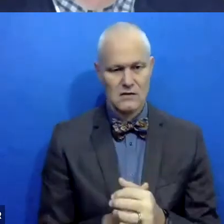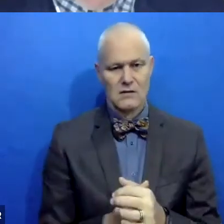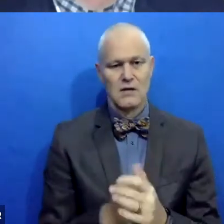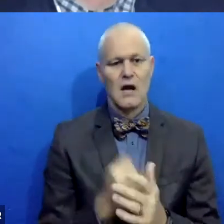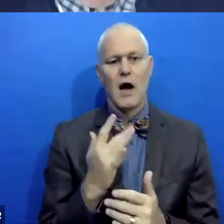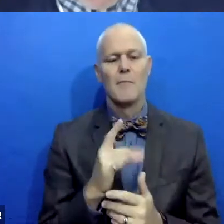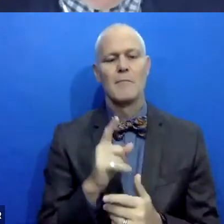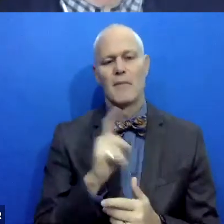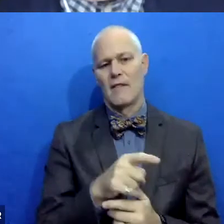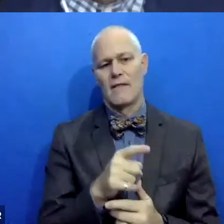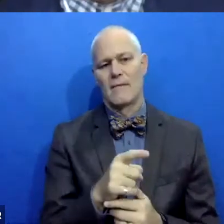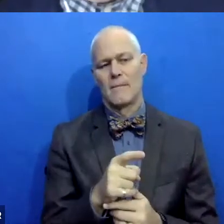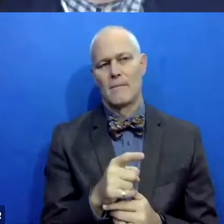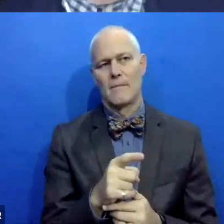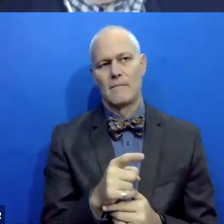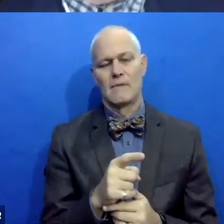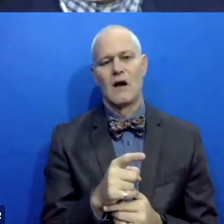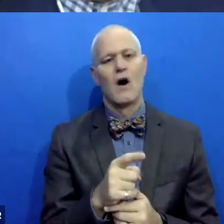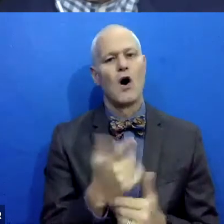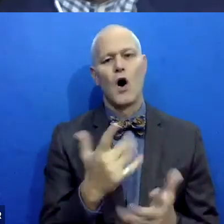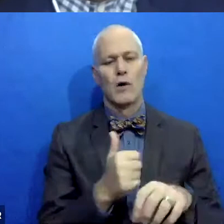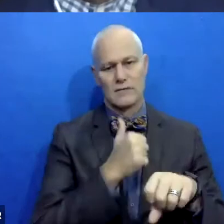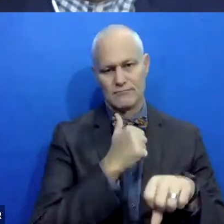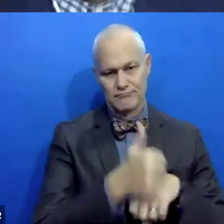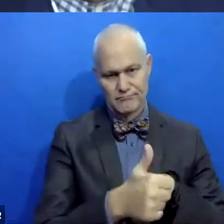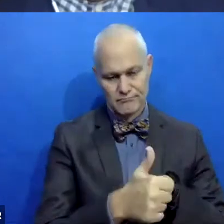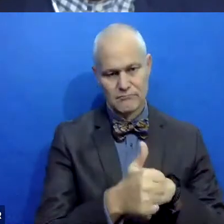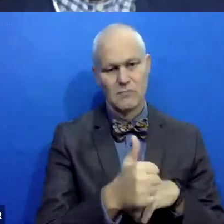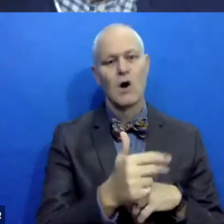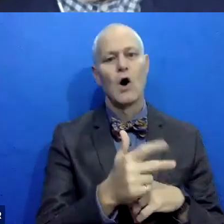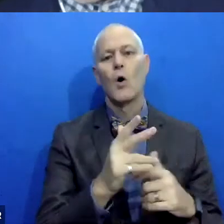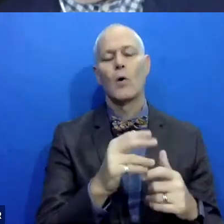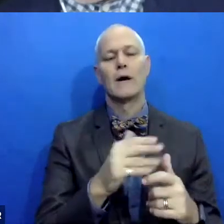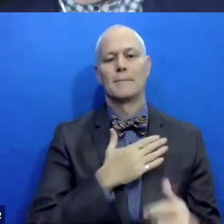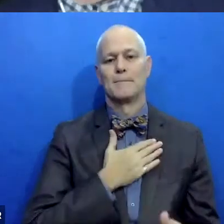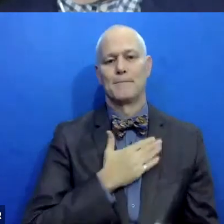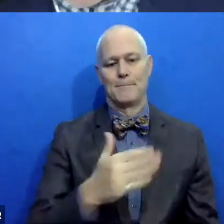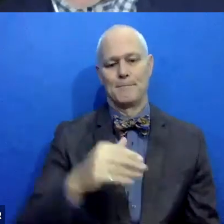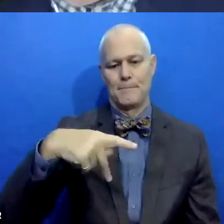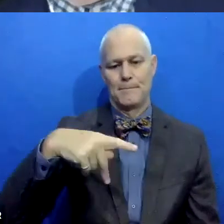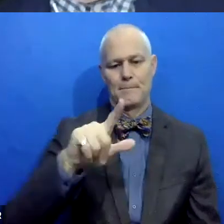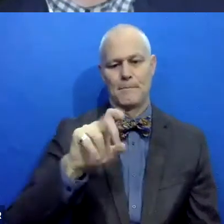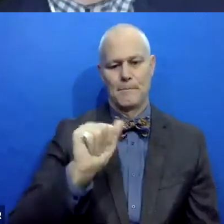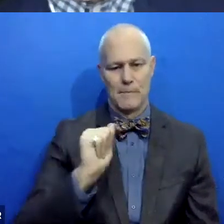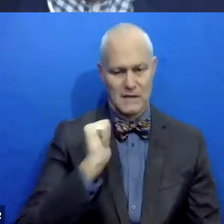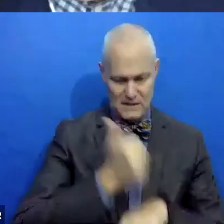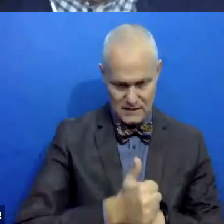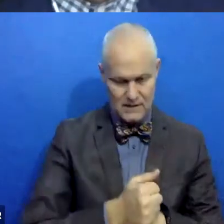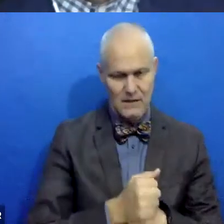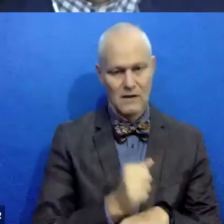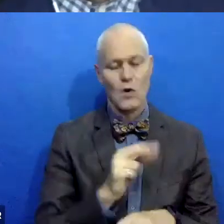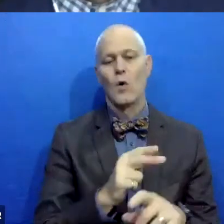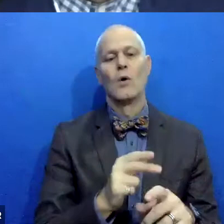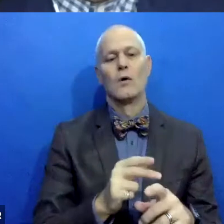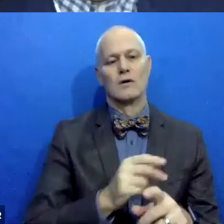there has to be a sentence or a plea in place and participation in the program